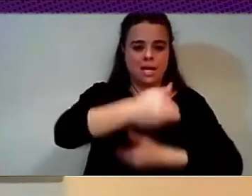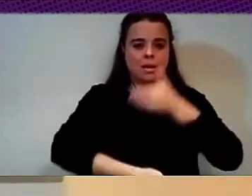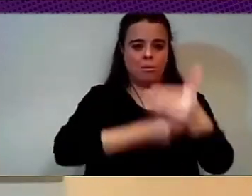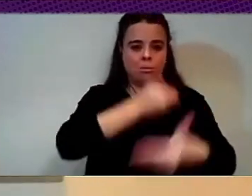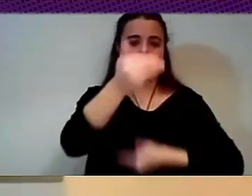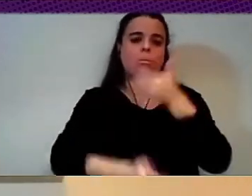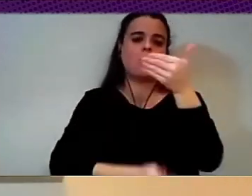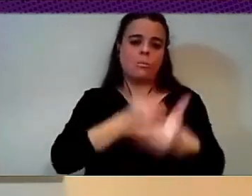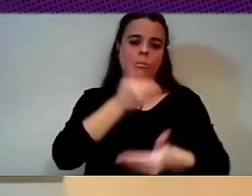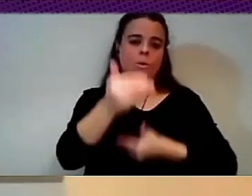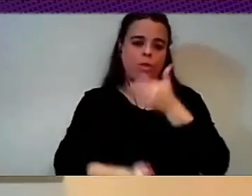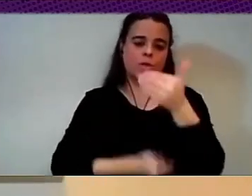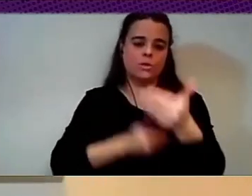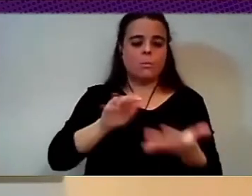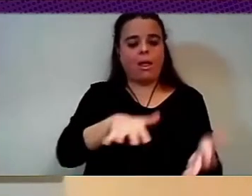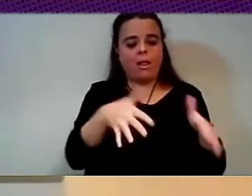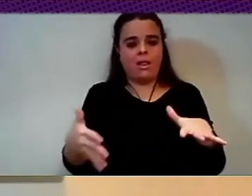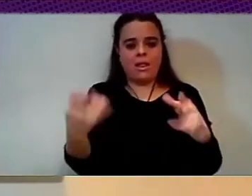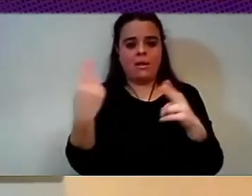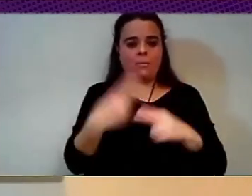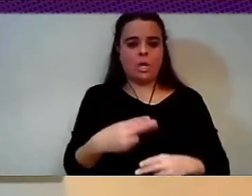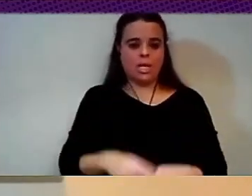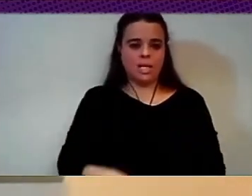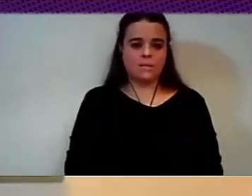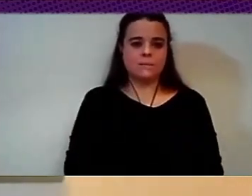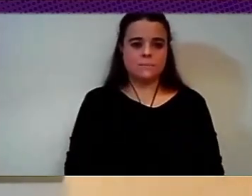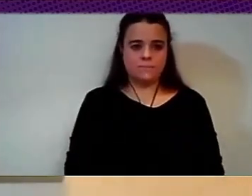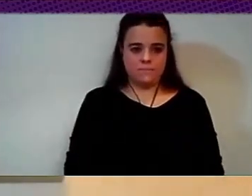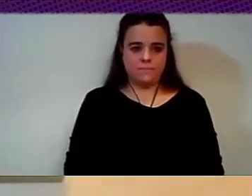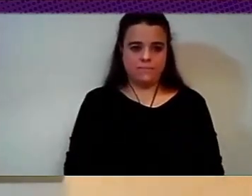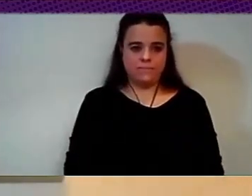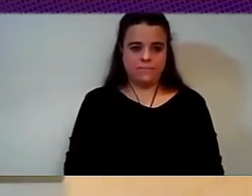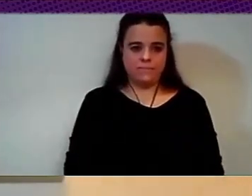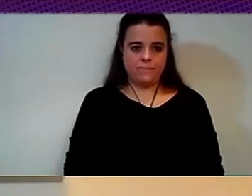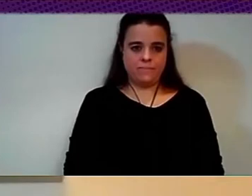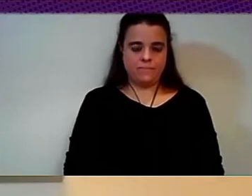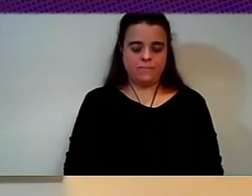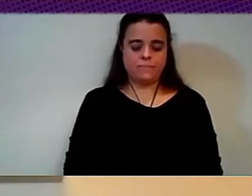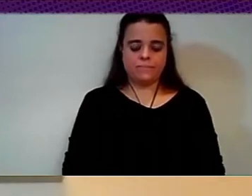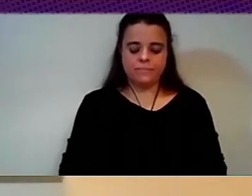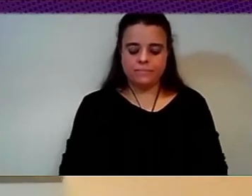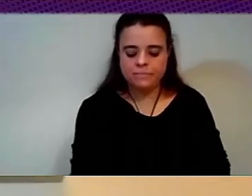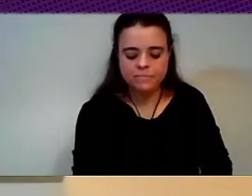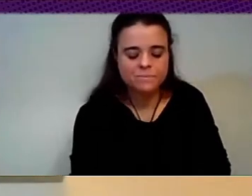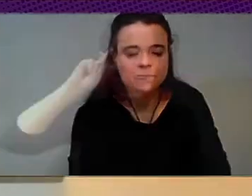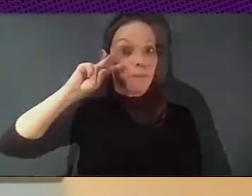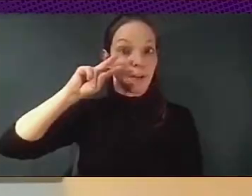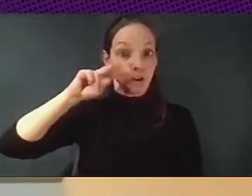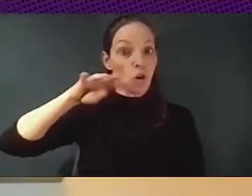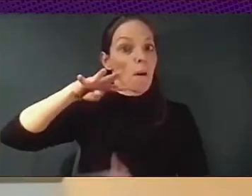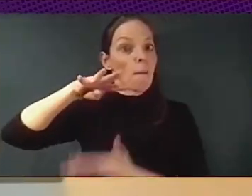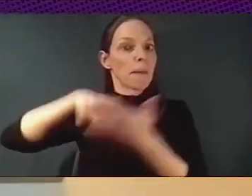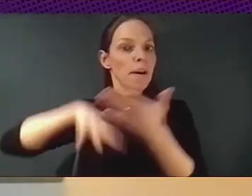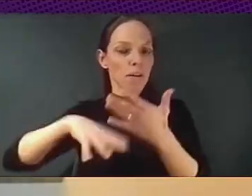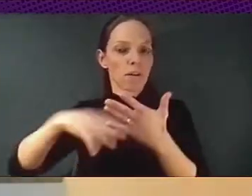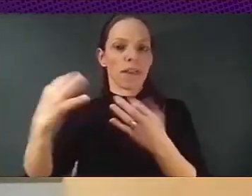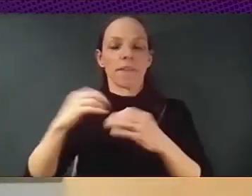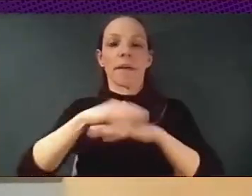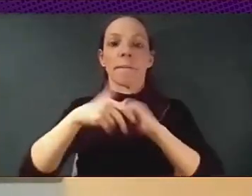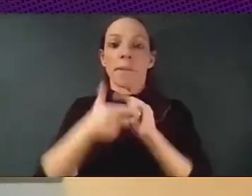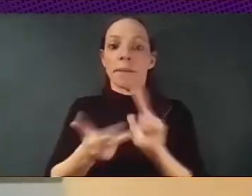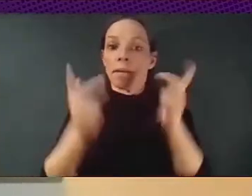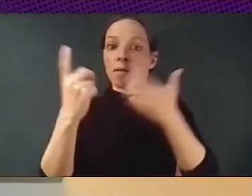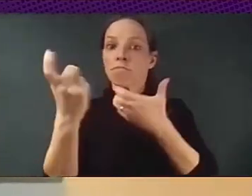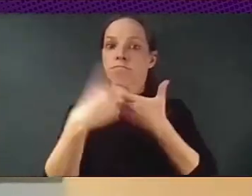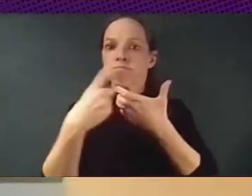about reshaping participatory democracy. And as we know, because I'm sure you are familiar with one of the actual largest